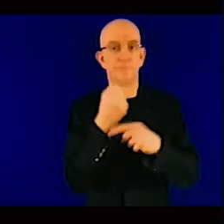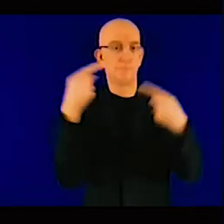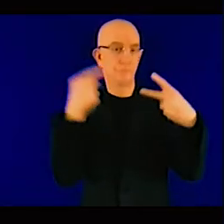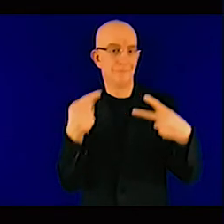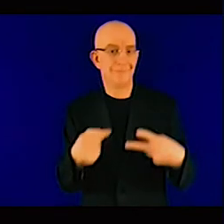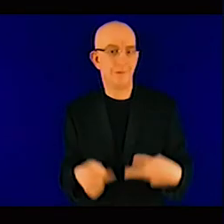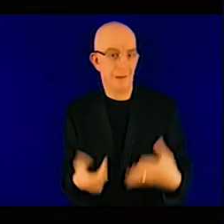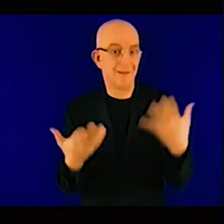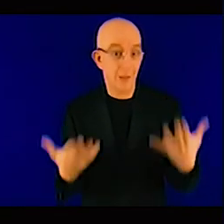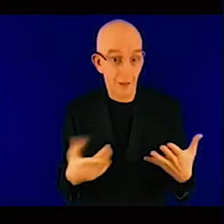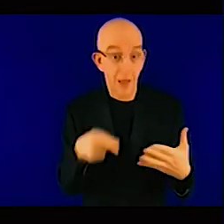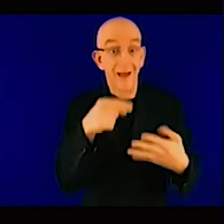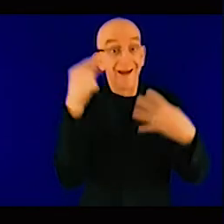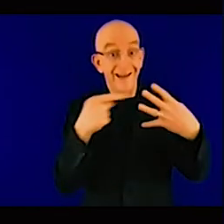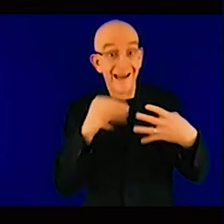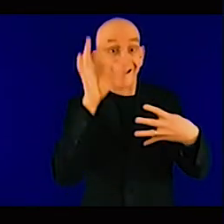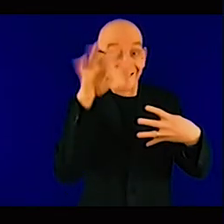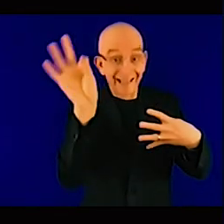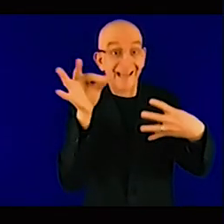months or whatever